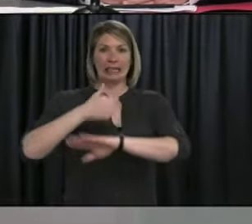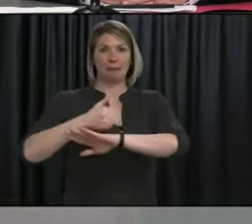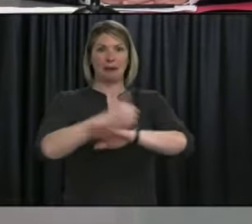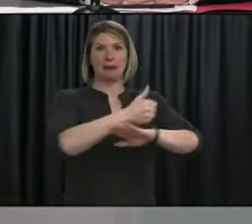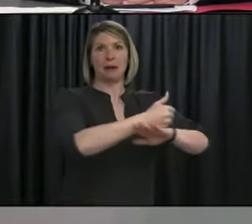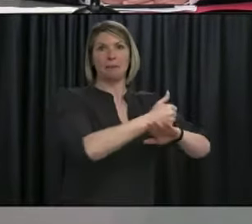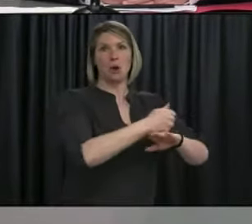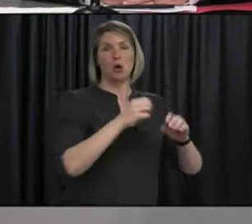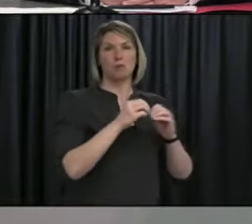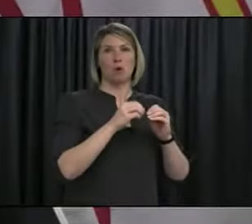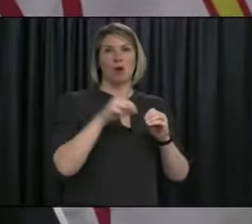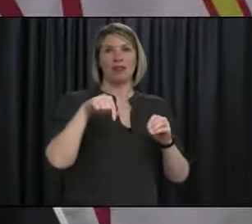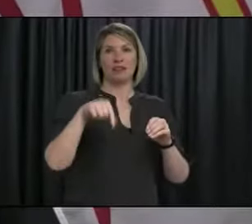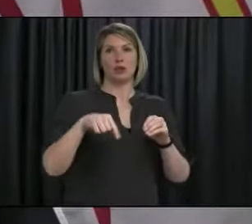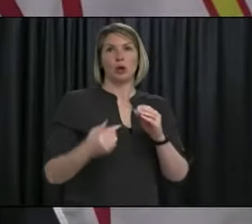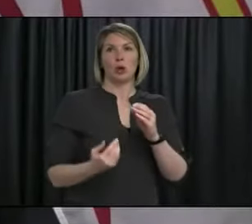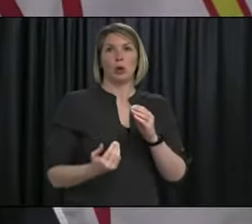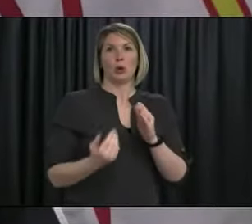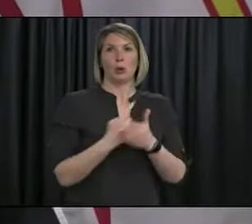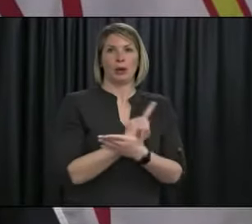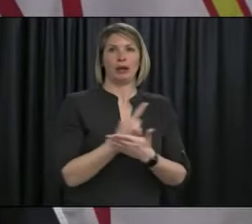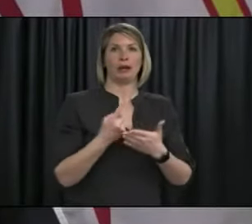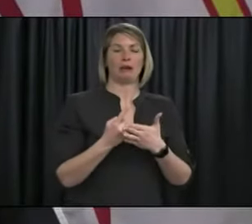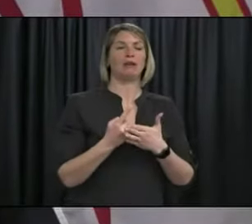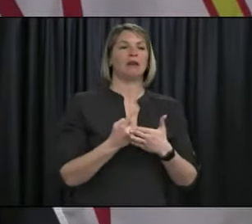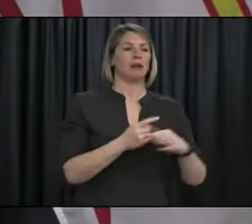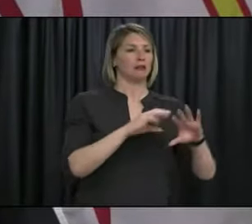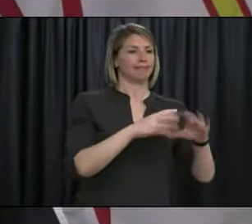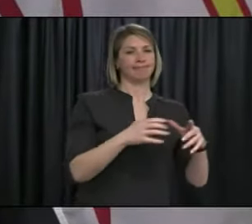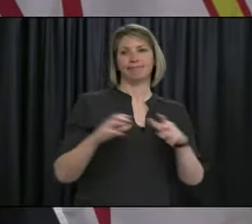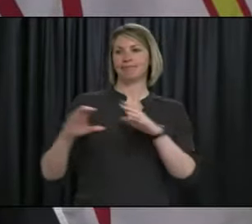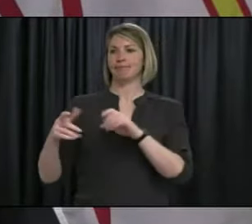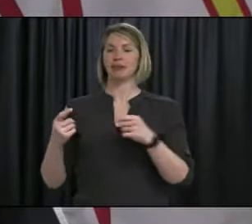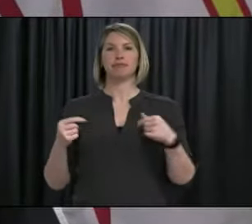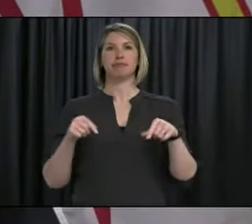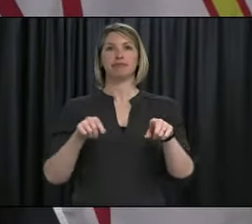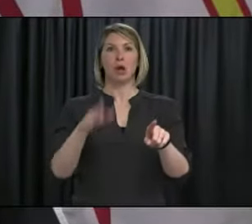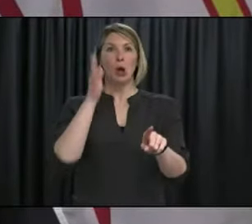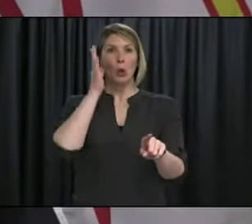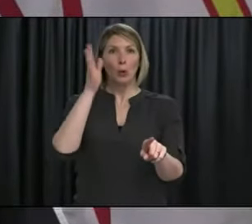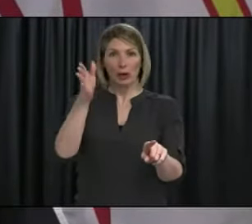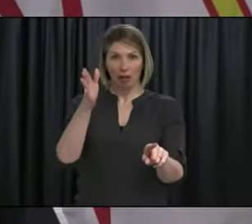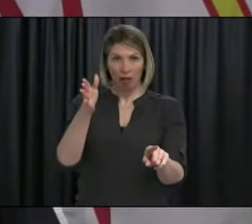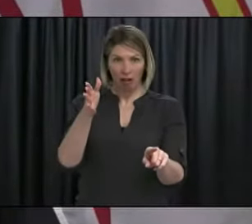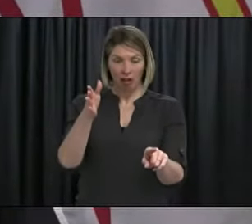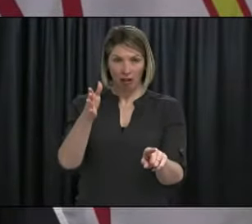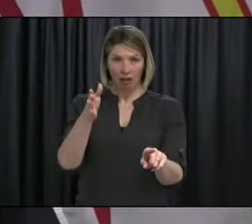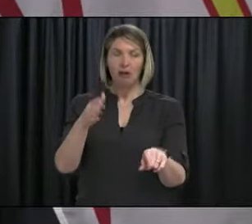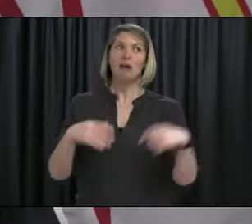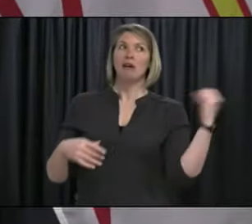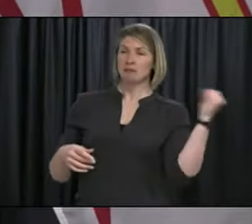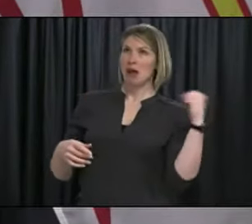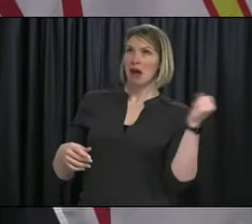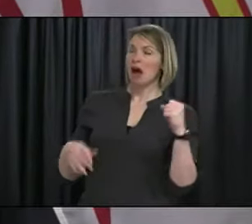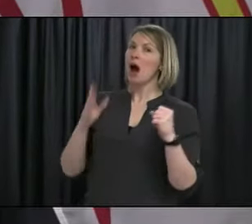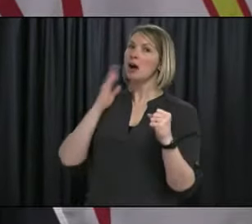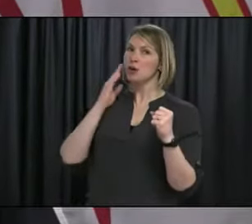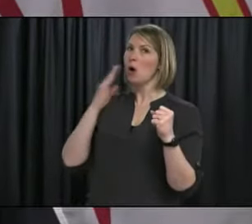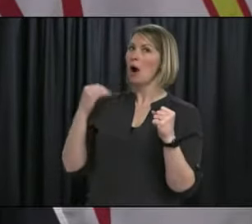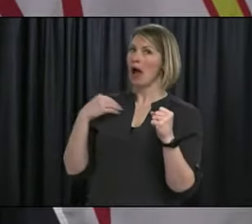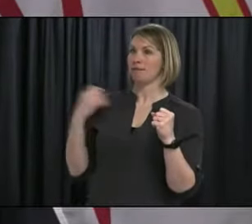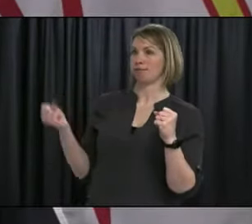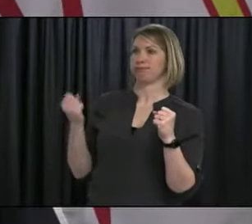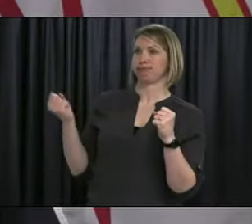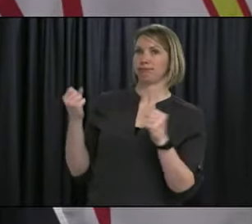We may very well have those as we get more vaccines online. There are other vaccines in the queue that